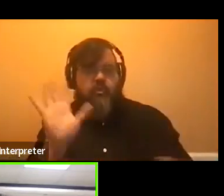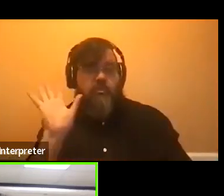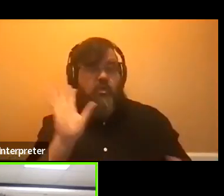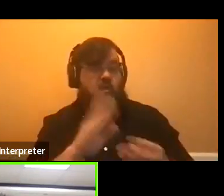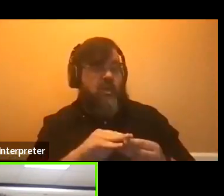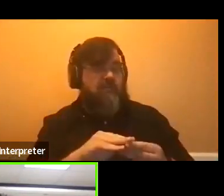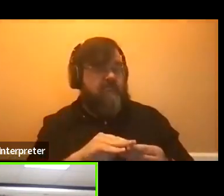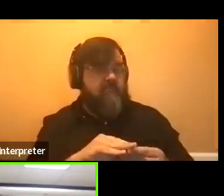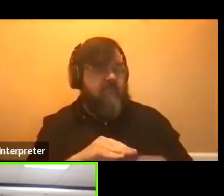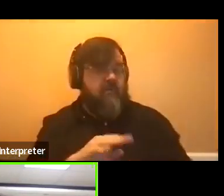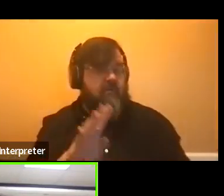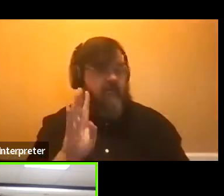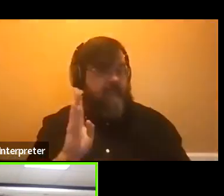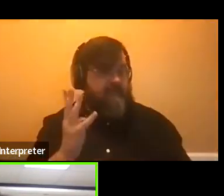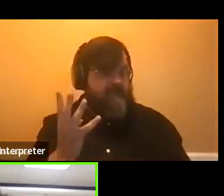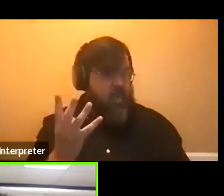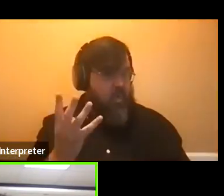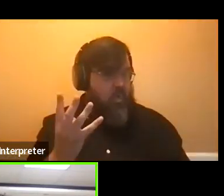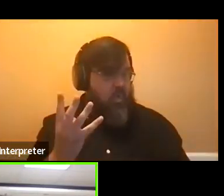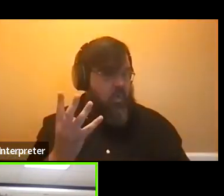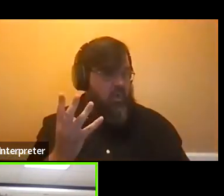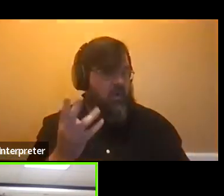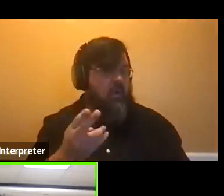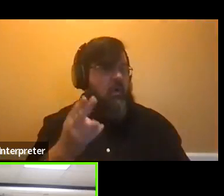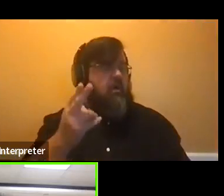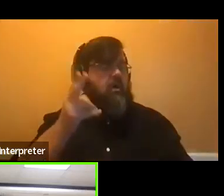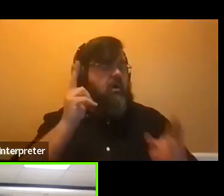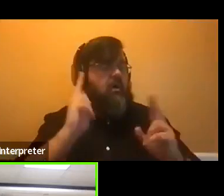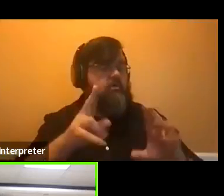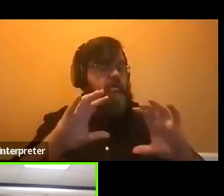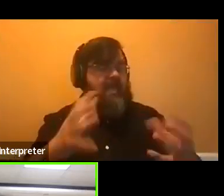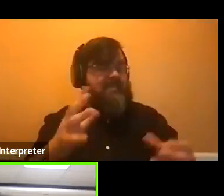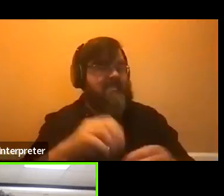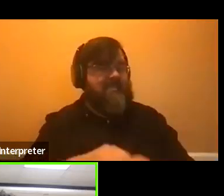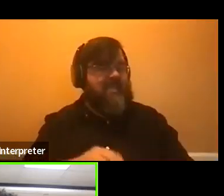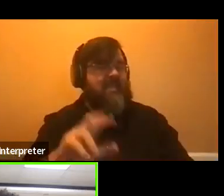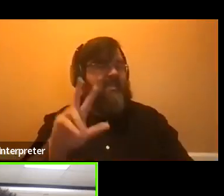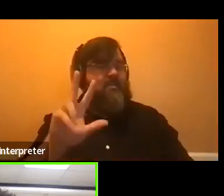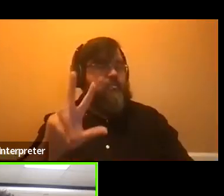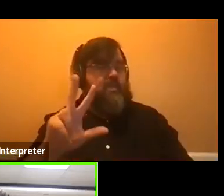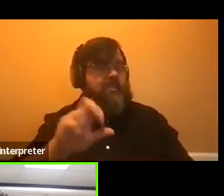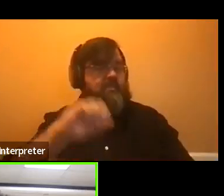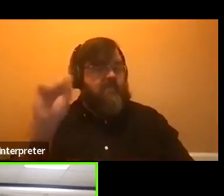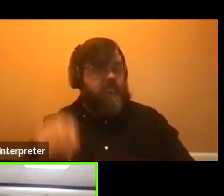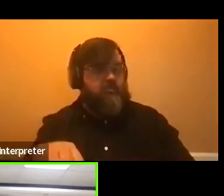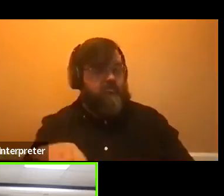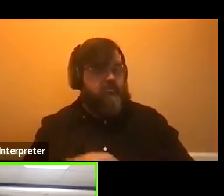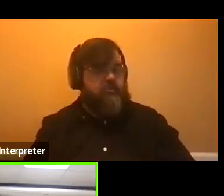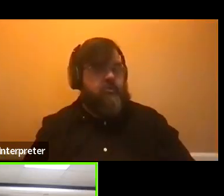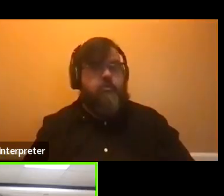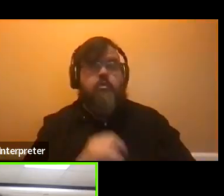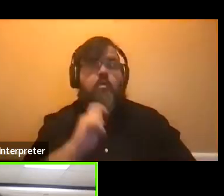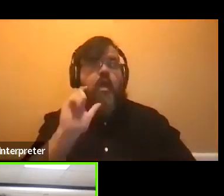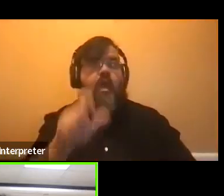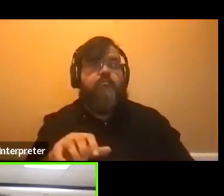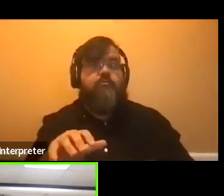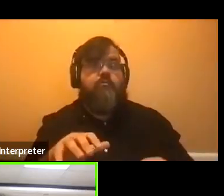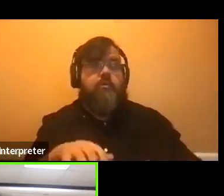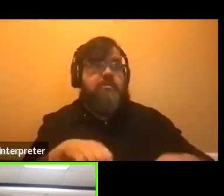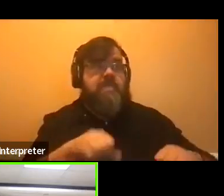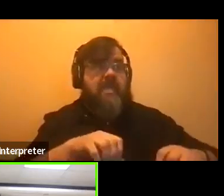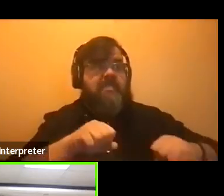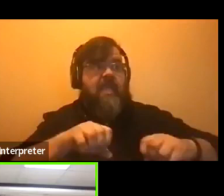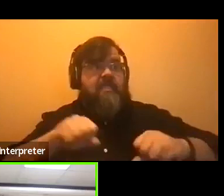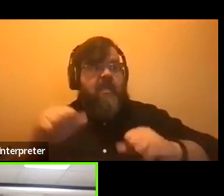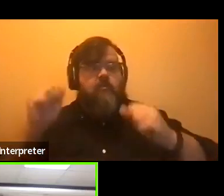four honors courses within your first three semesters to be in good standing with honors. So you don't have to take one, like, every single